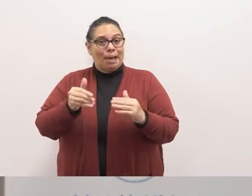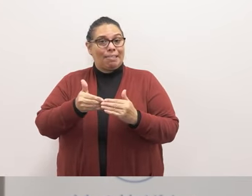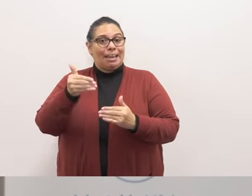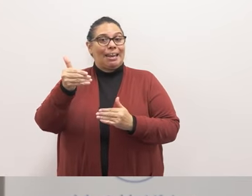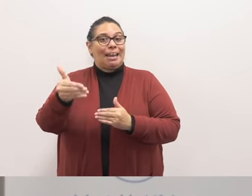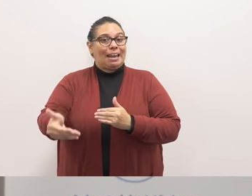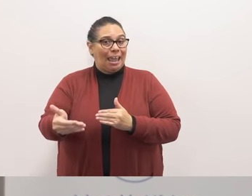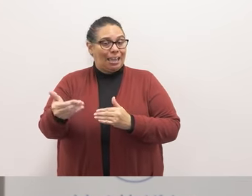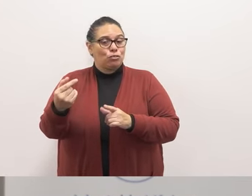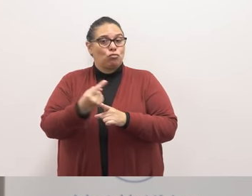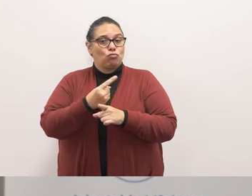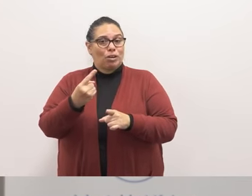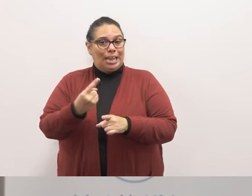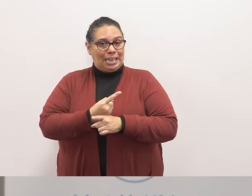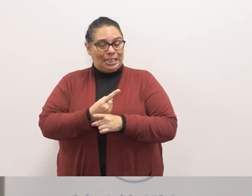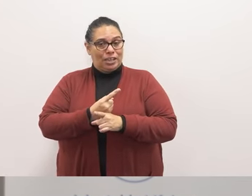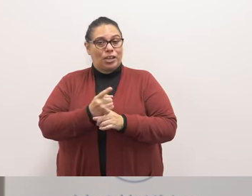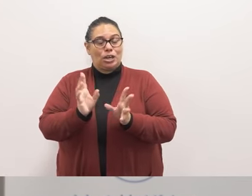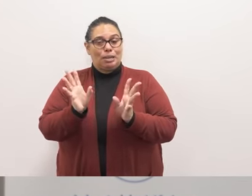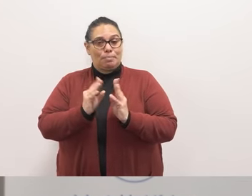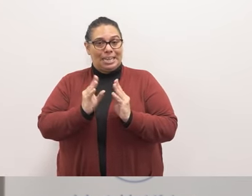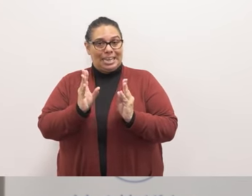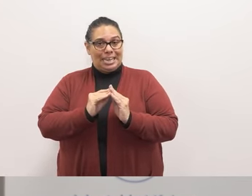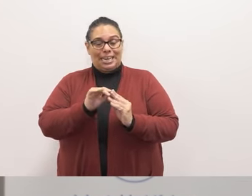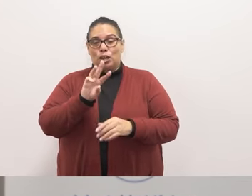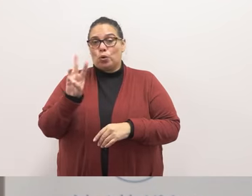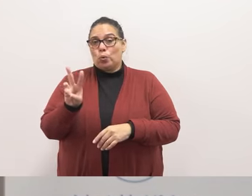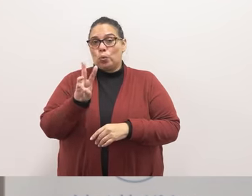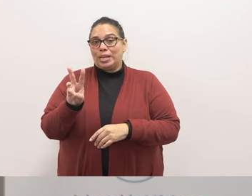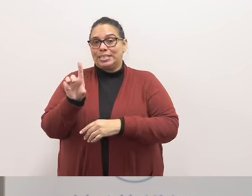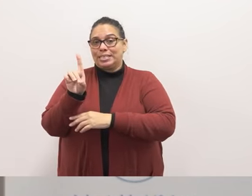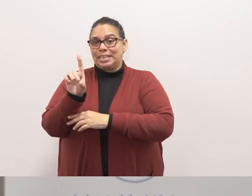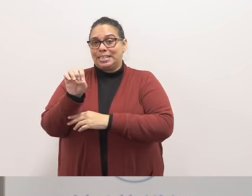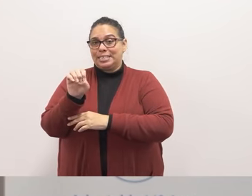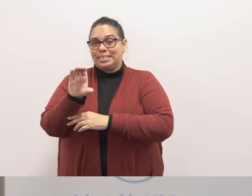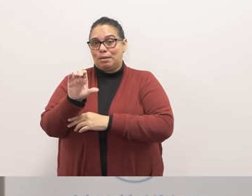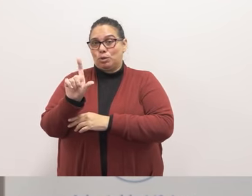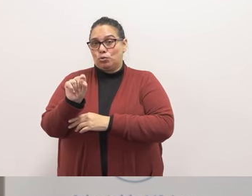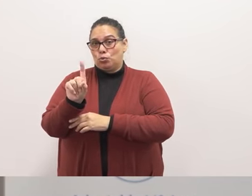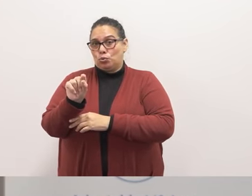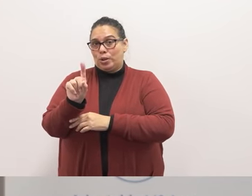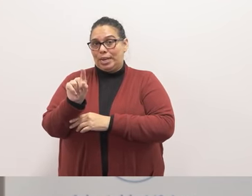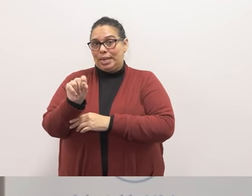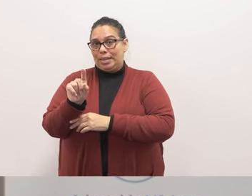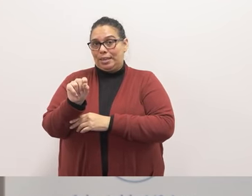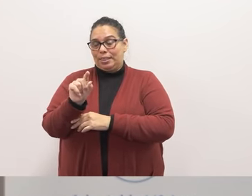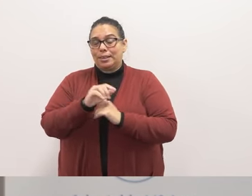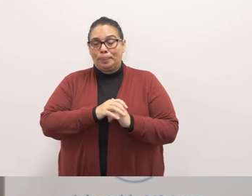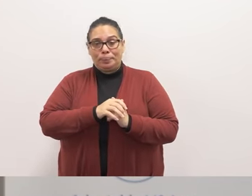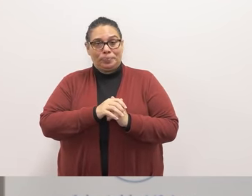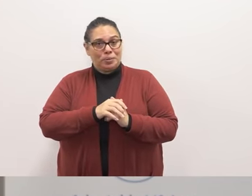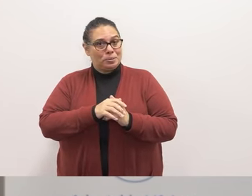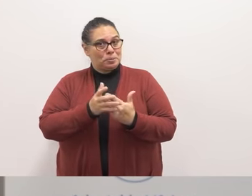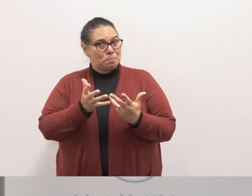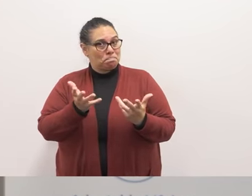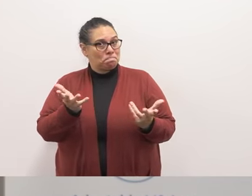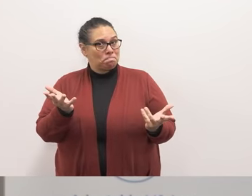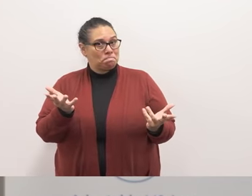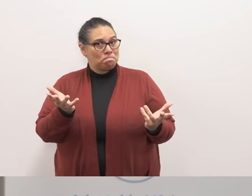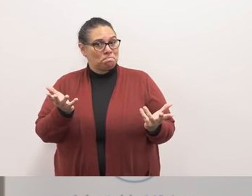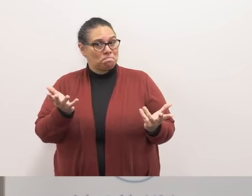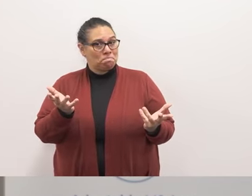regularly scheduled board meeting is wednesday december 20th so without any